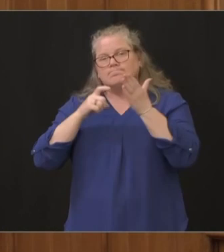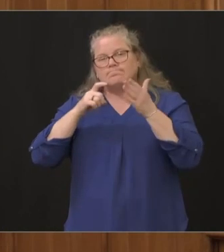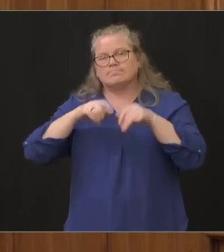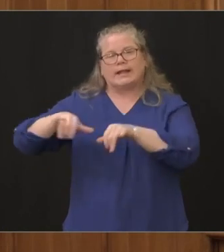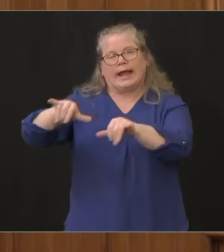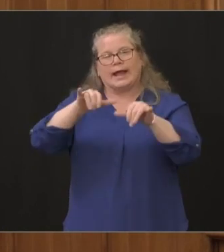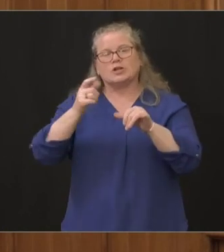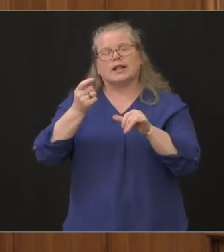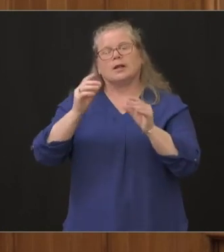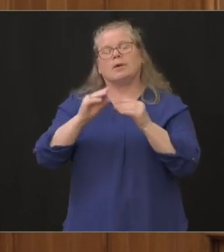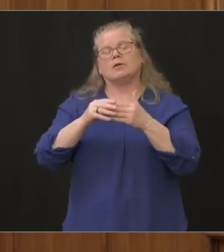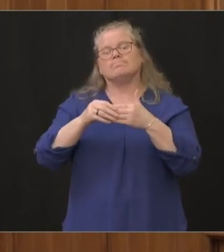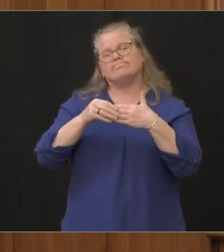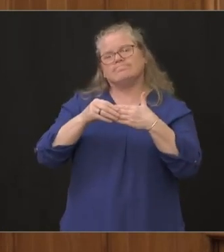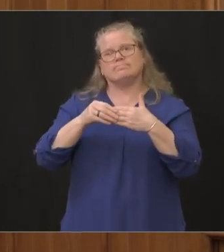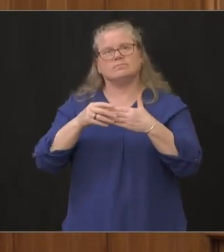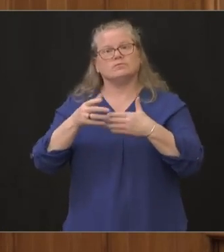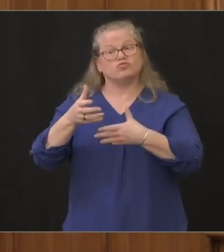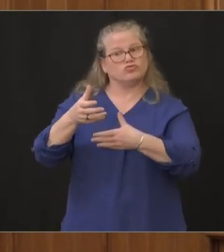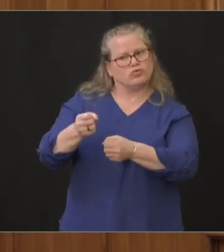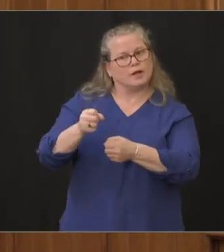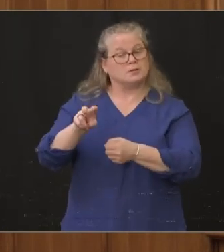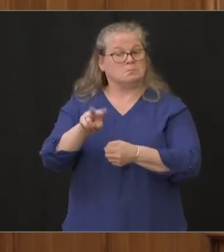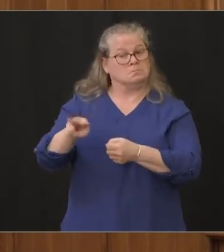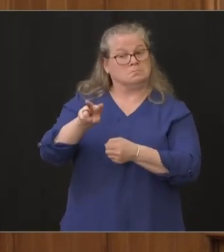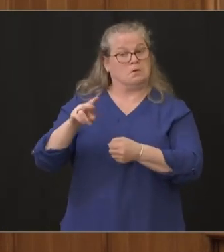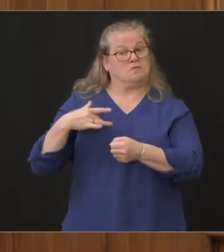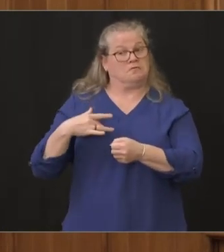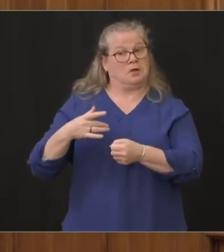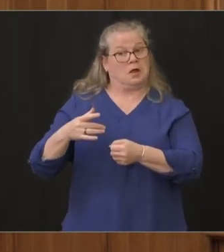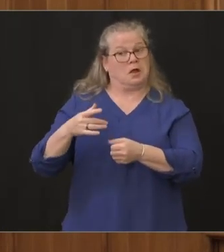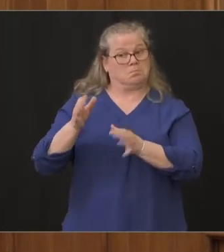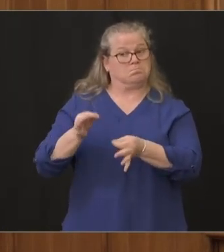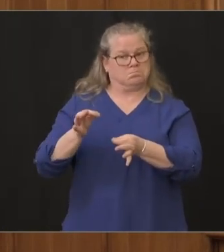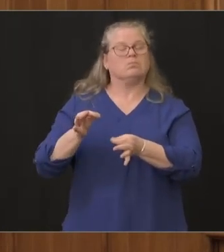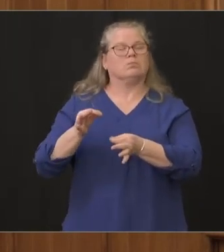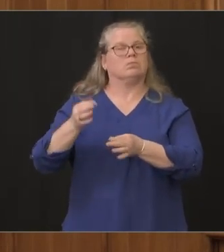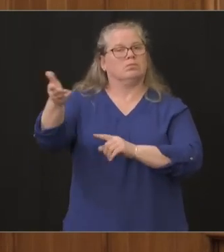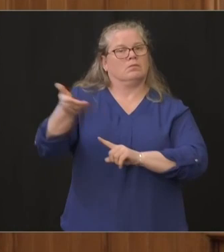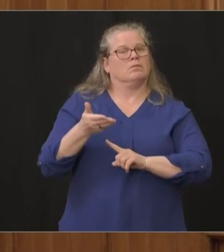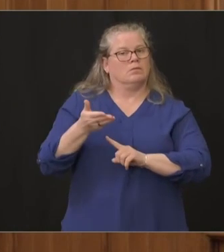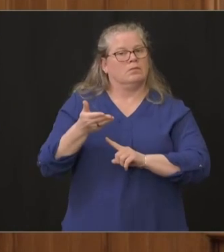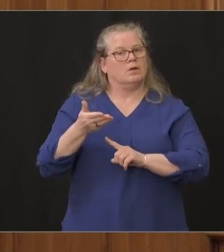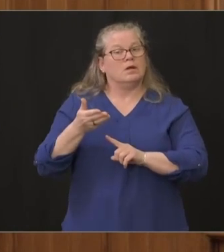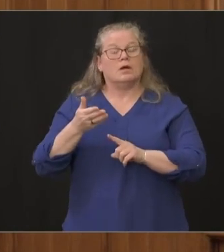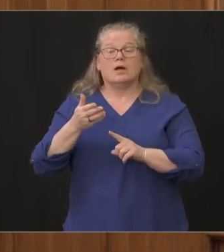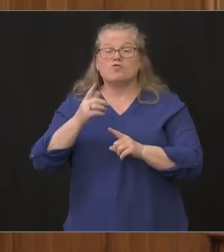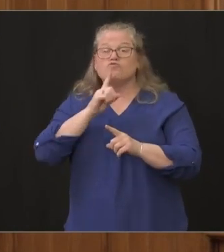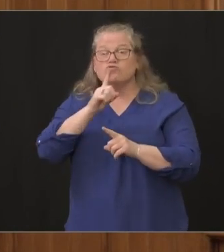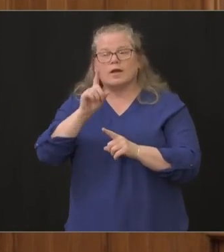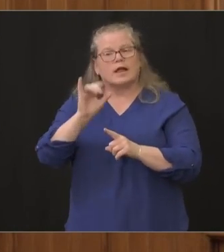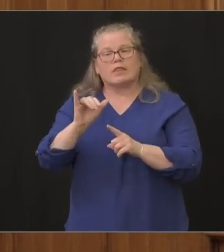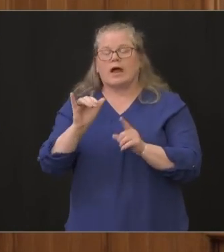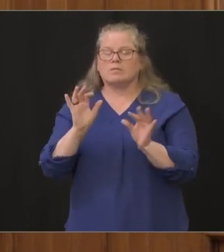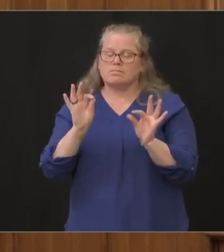verify perspective that gives us more agility to move more quickly I cannot tell you how meaningful it's been the way